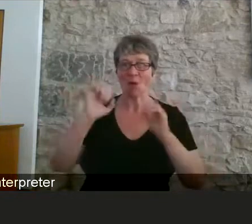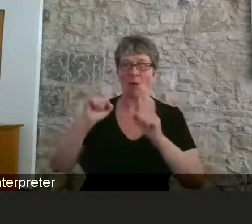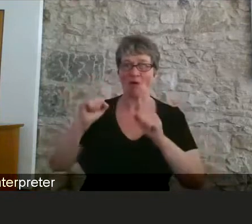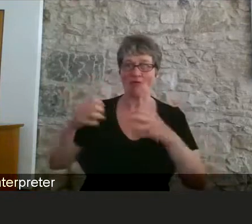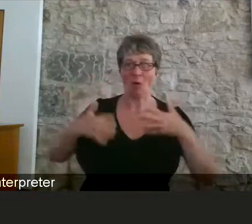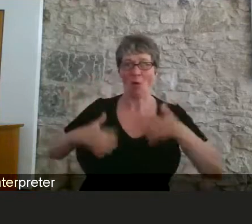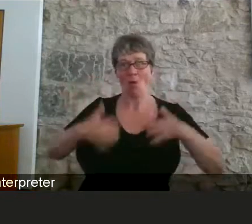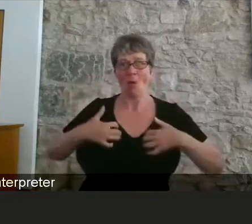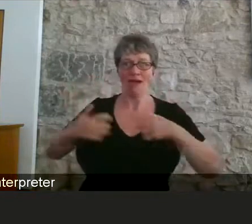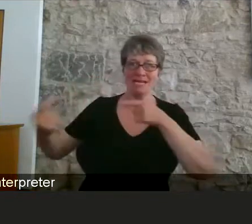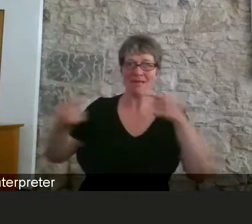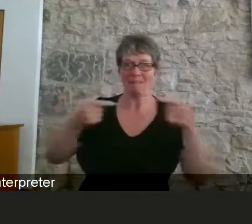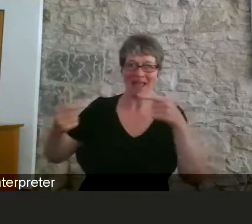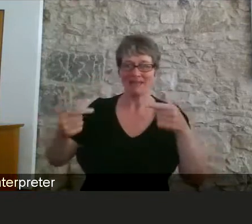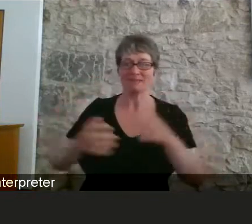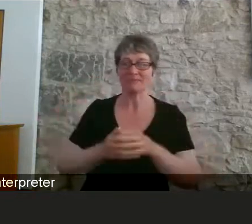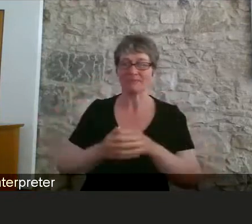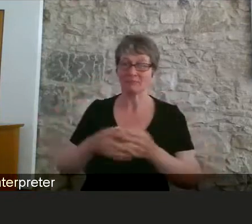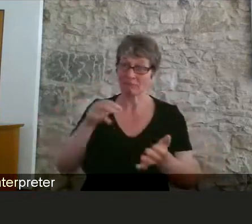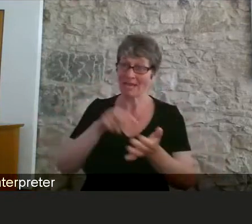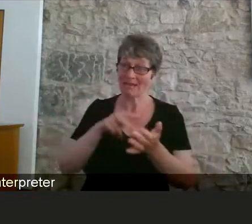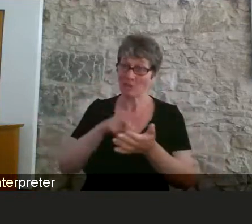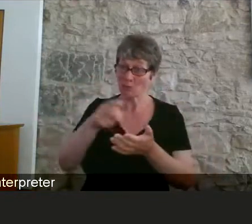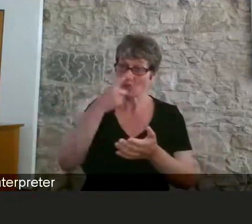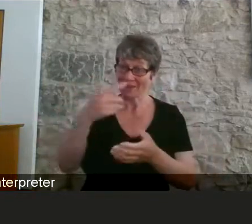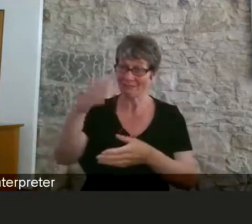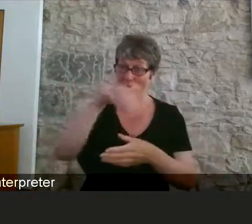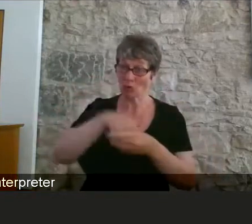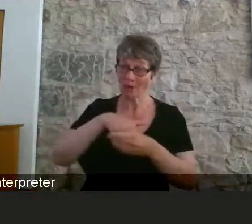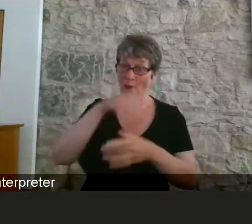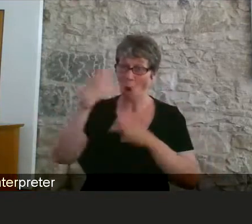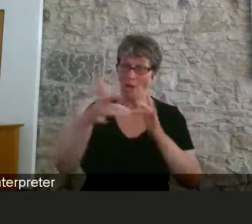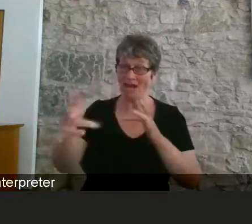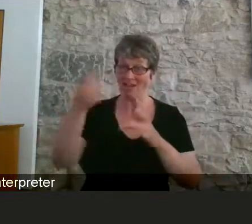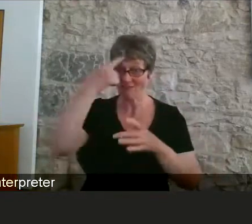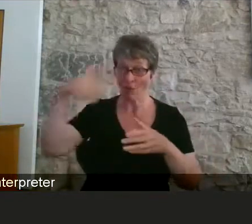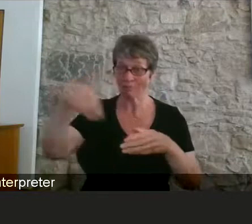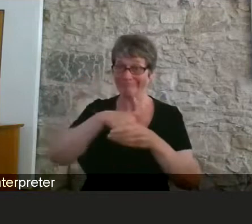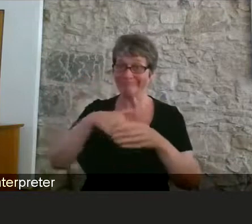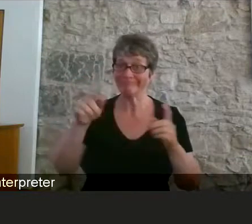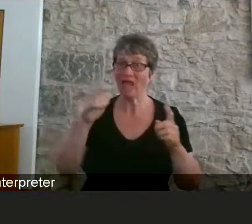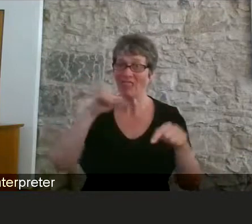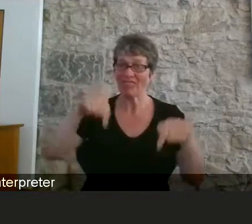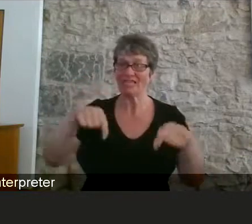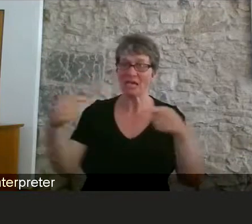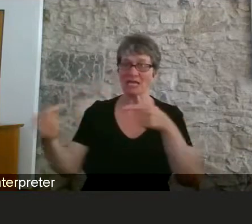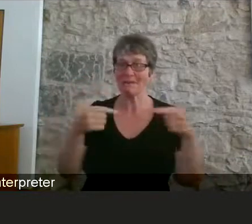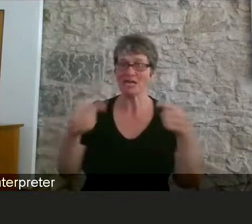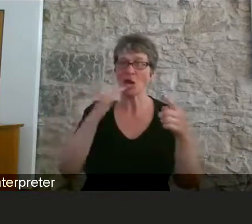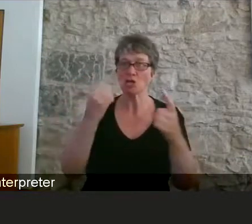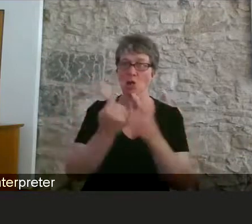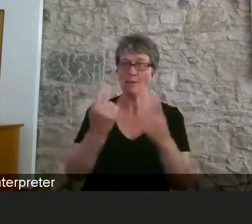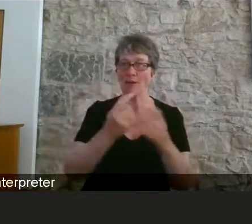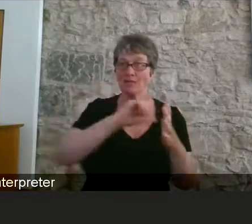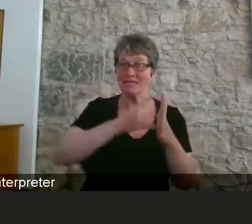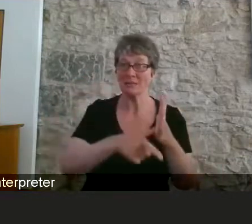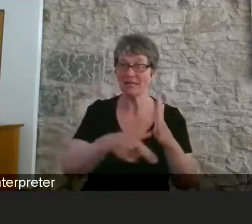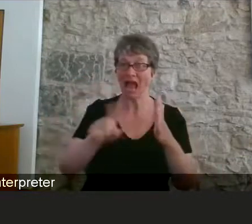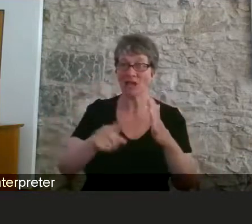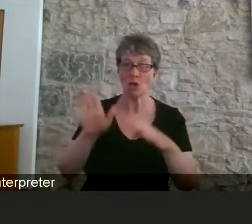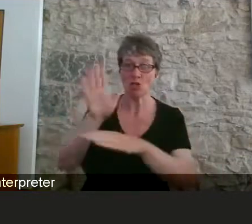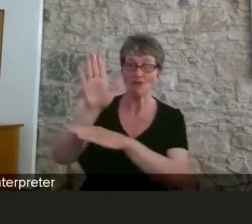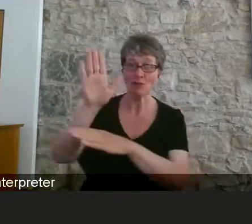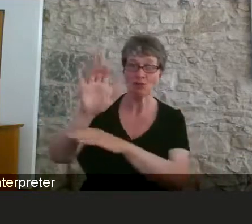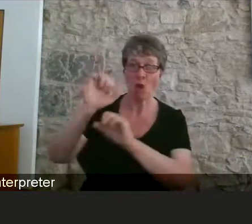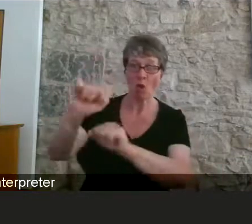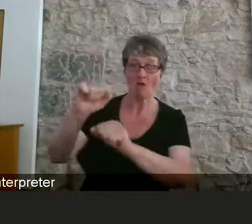We are delighted that you can join us today online to participate in this debate on disability and the future of work. I encourage you